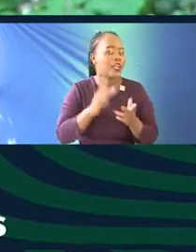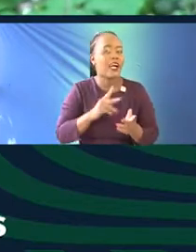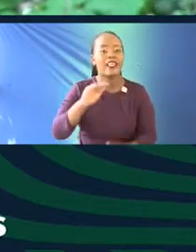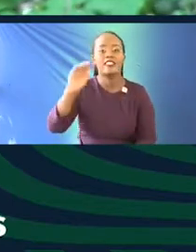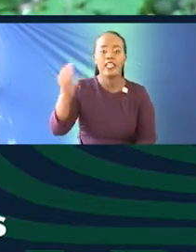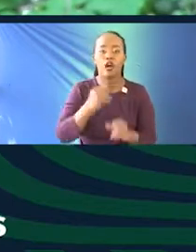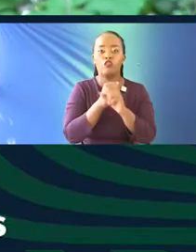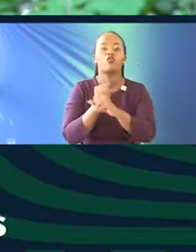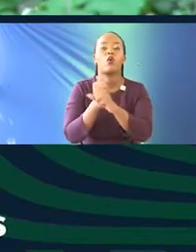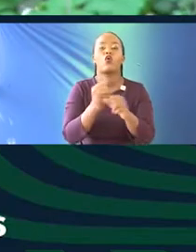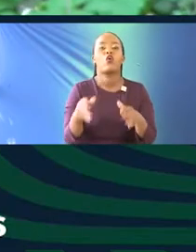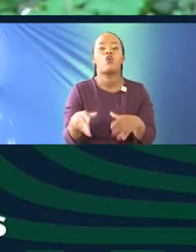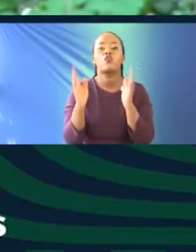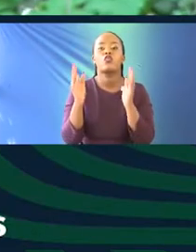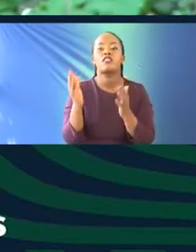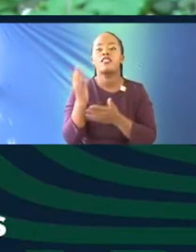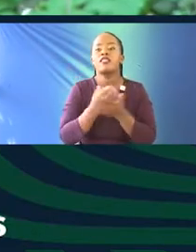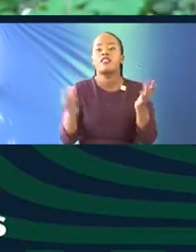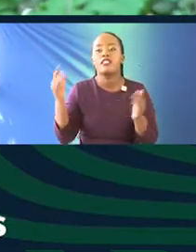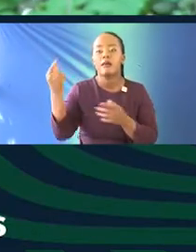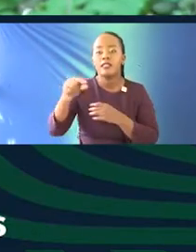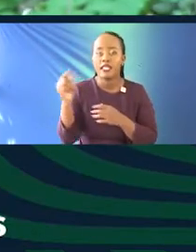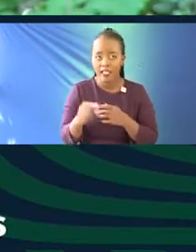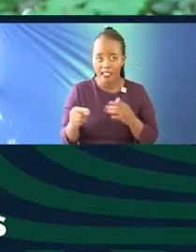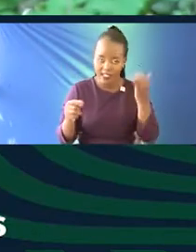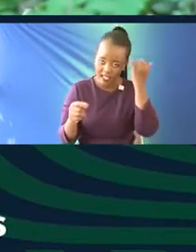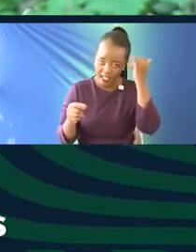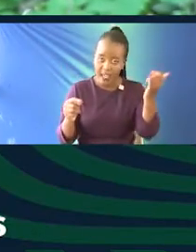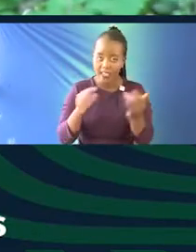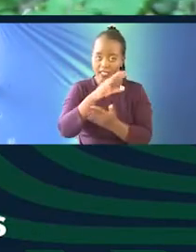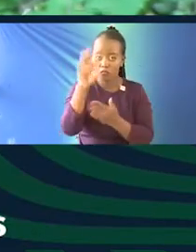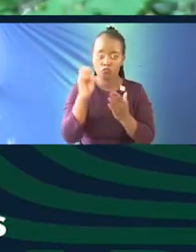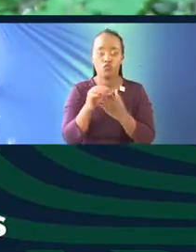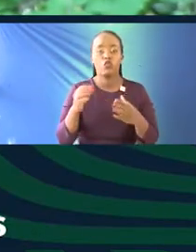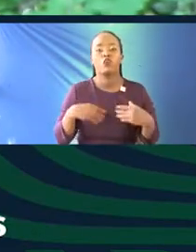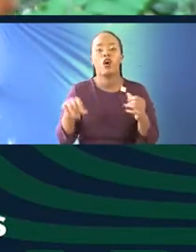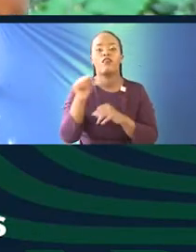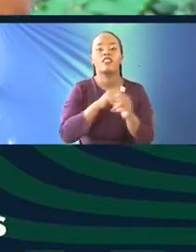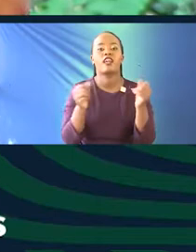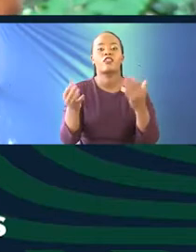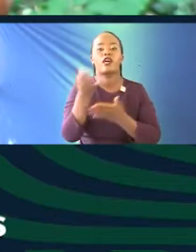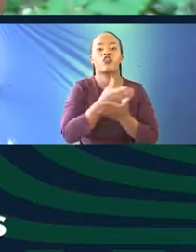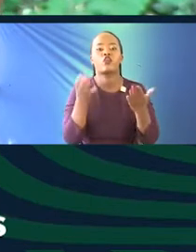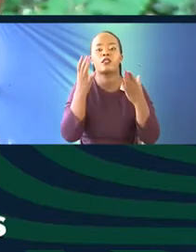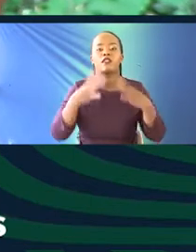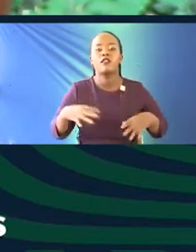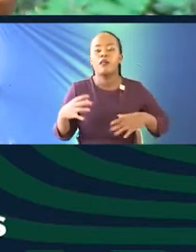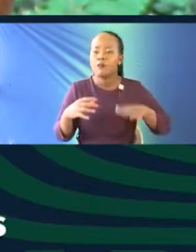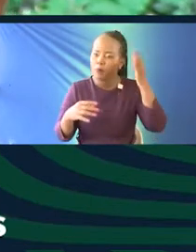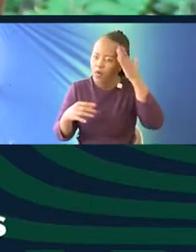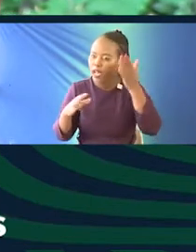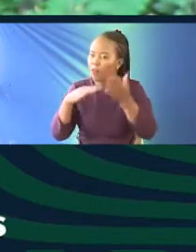and in Gong Road. We're opening something in Garissa. The whole idea is to make it like a circular economy. People learn about the trees